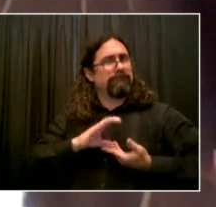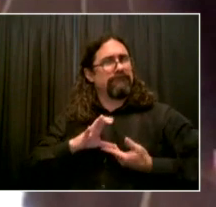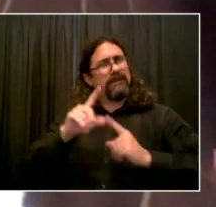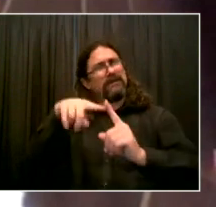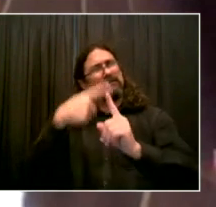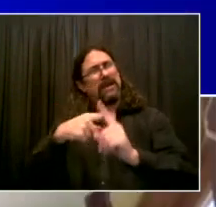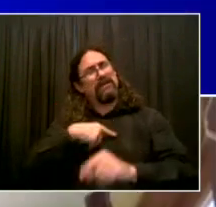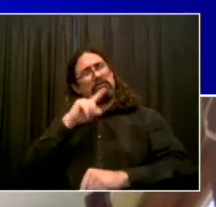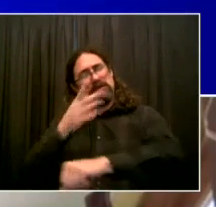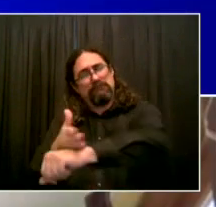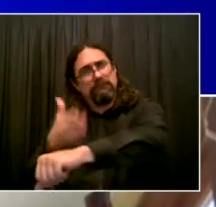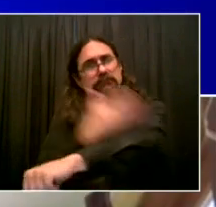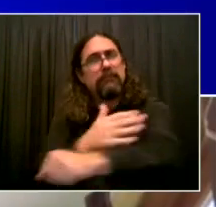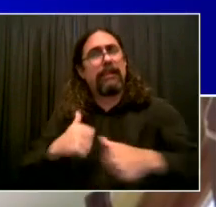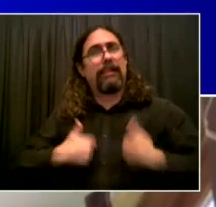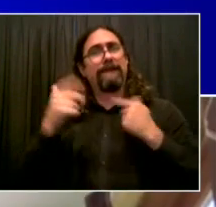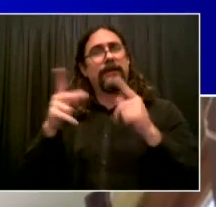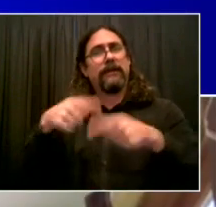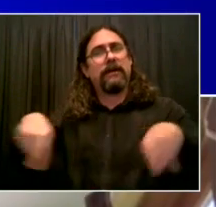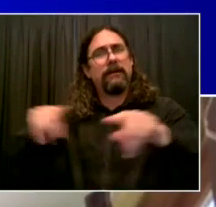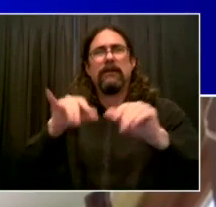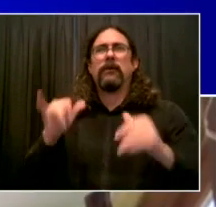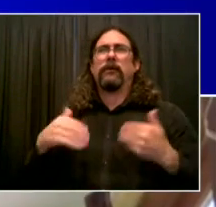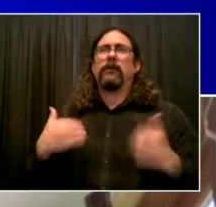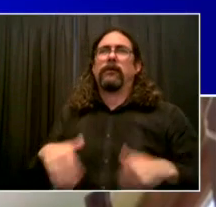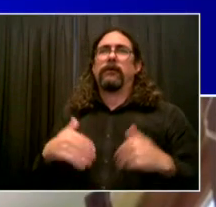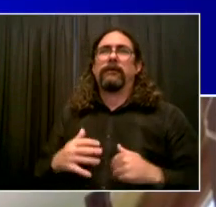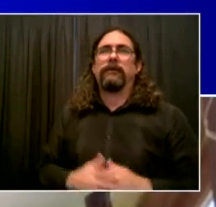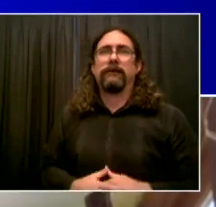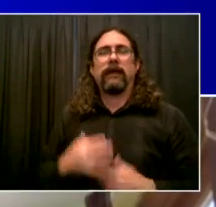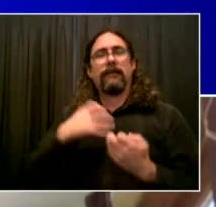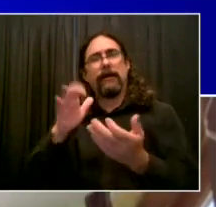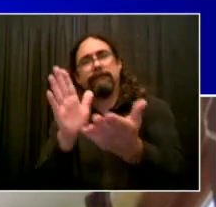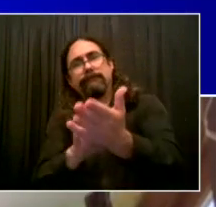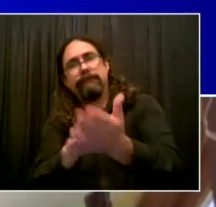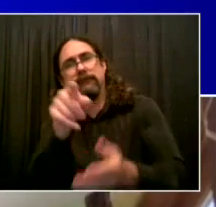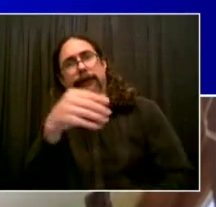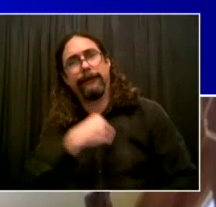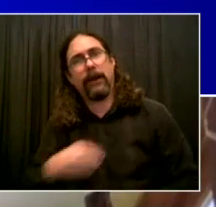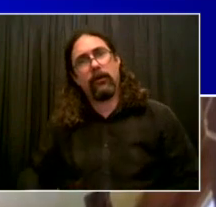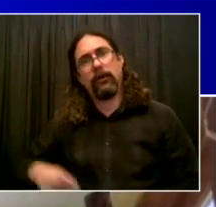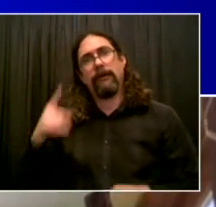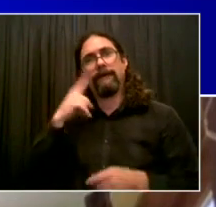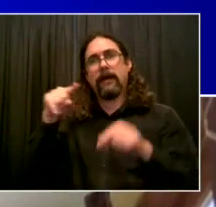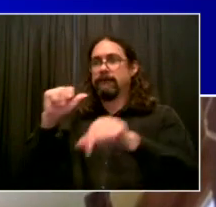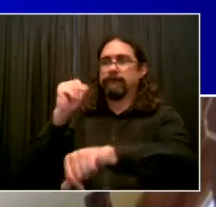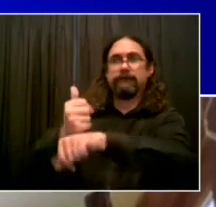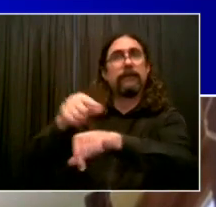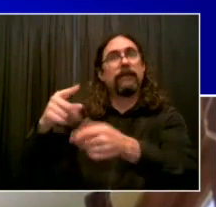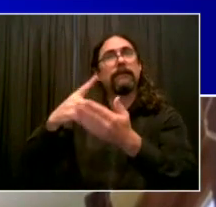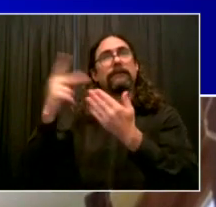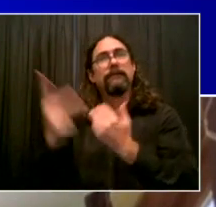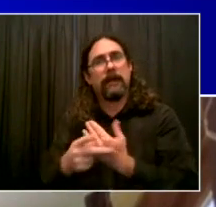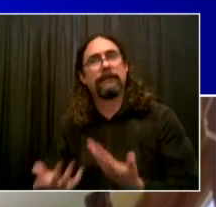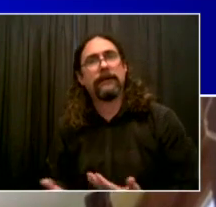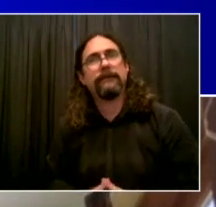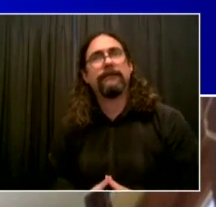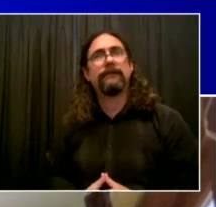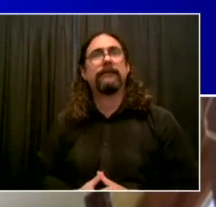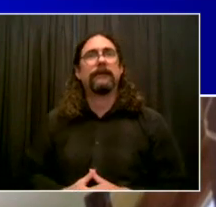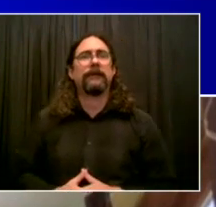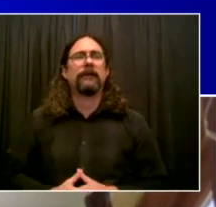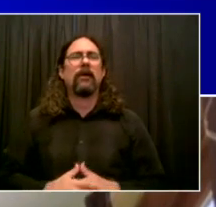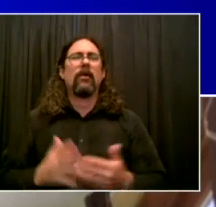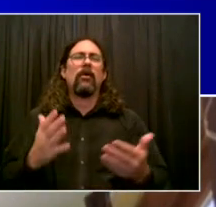Thank you so much, Doctor. I appreciate your energy, too. You've done amazing work all over the world. And the